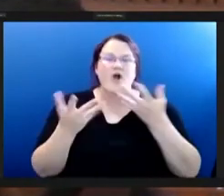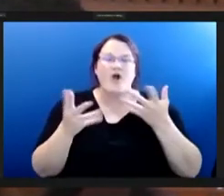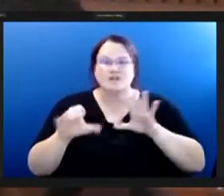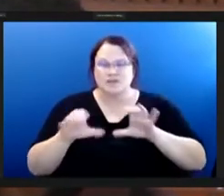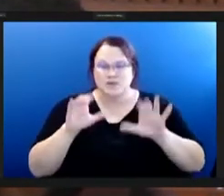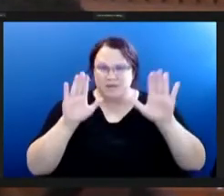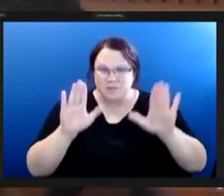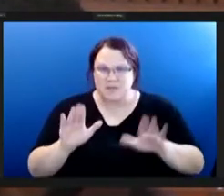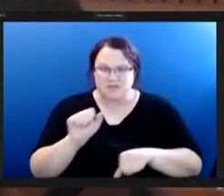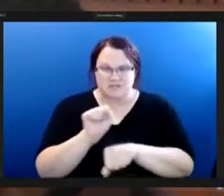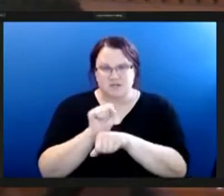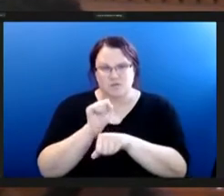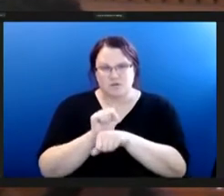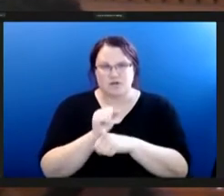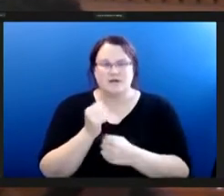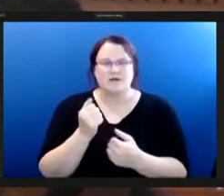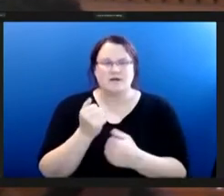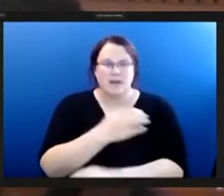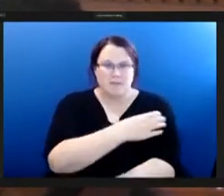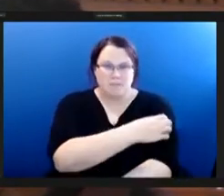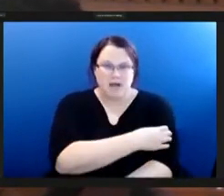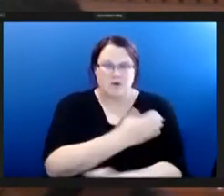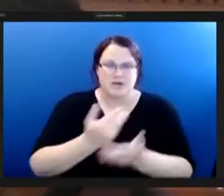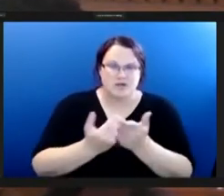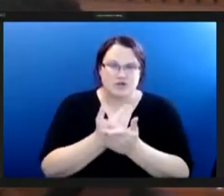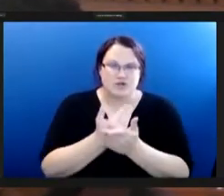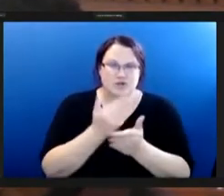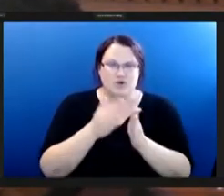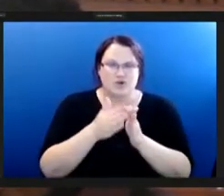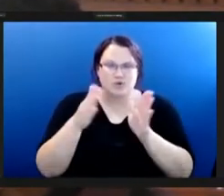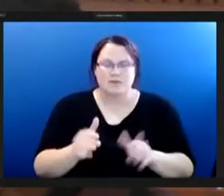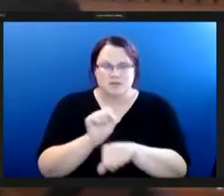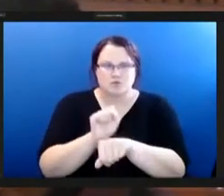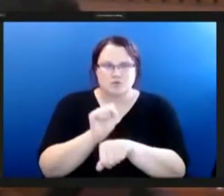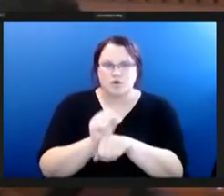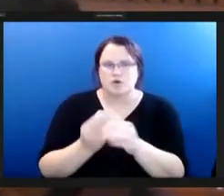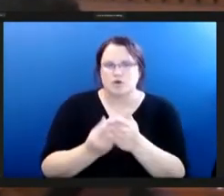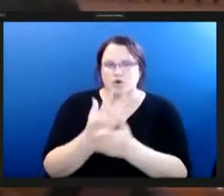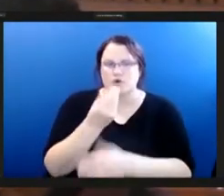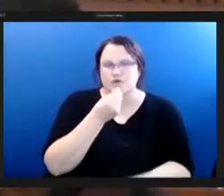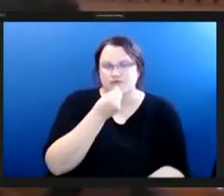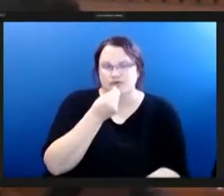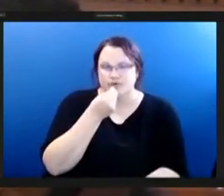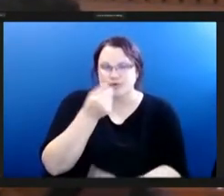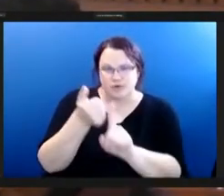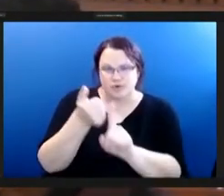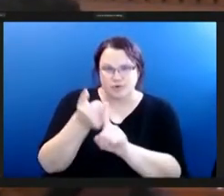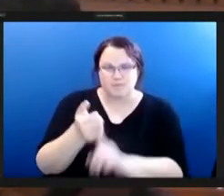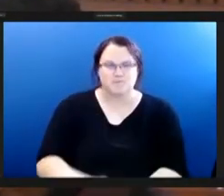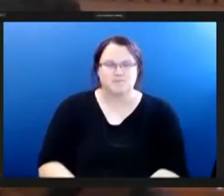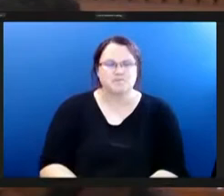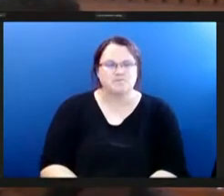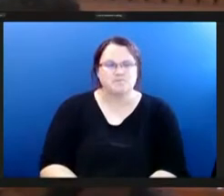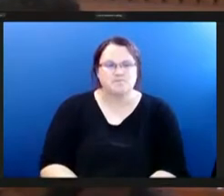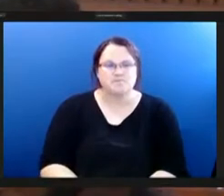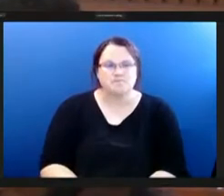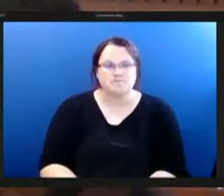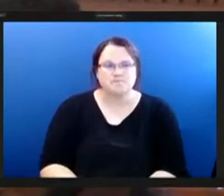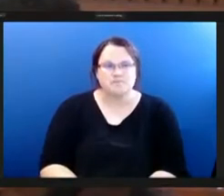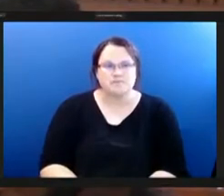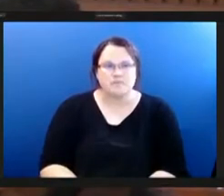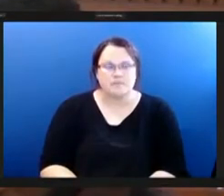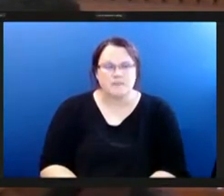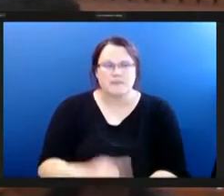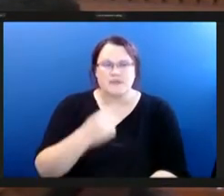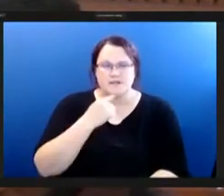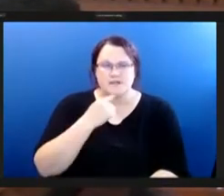both new and current neighbors to this work of growing food and growing our own so i'd say all of